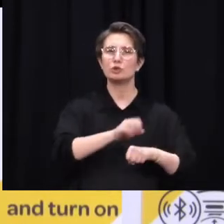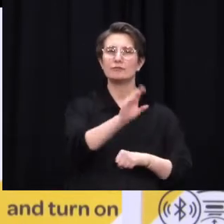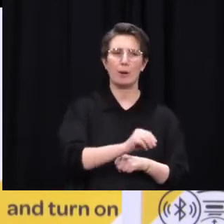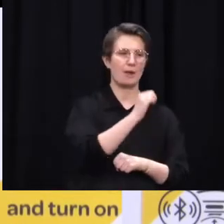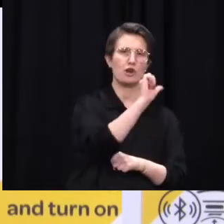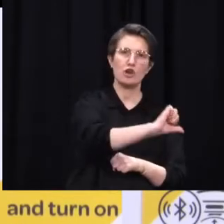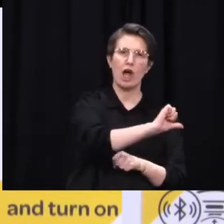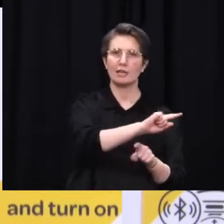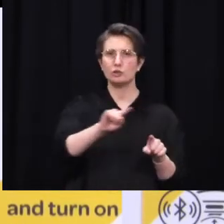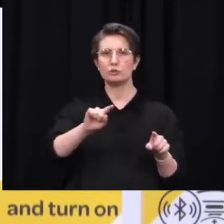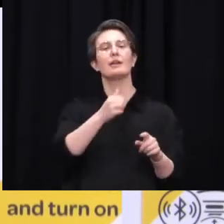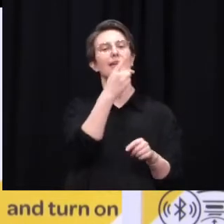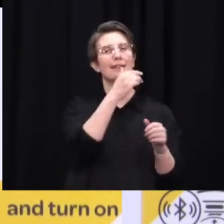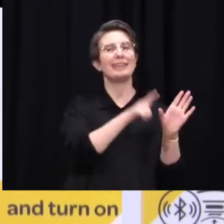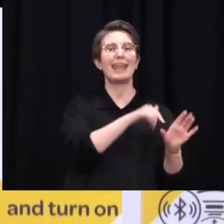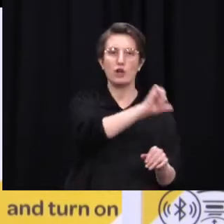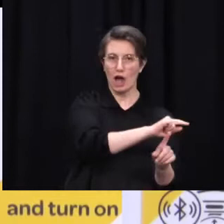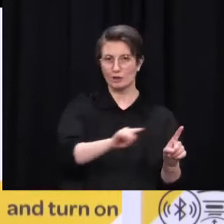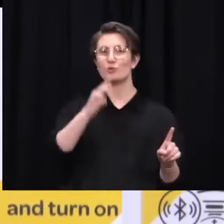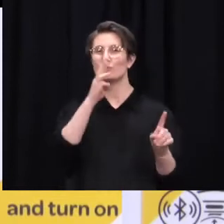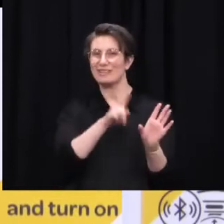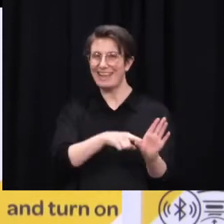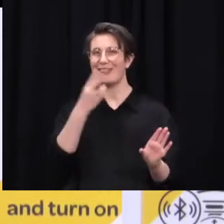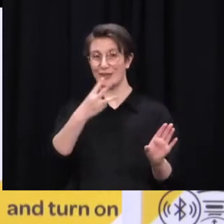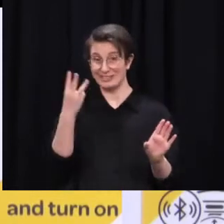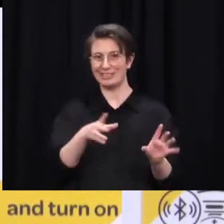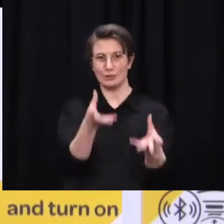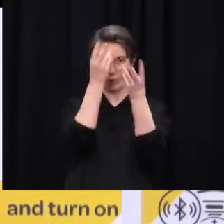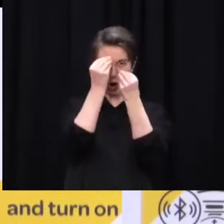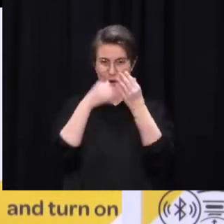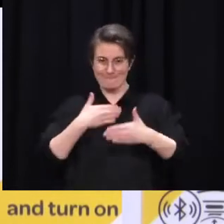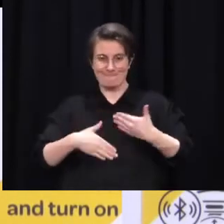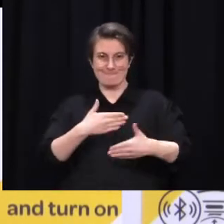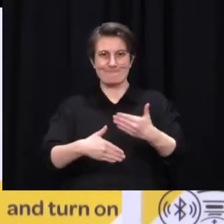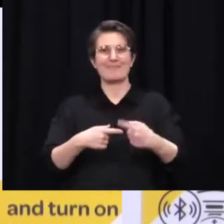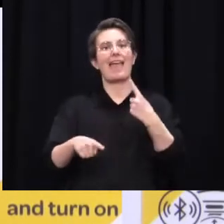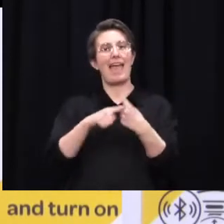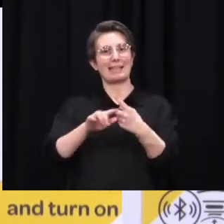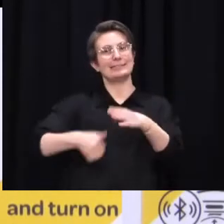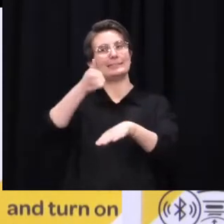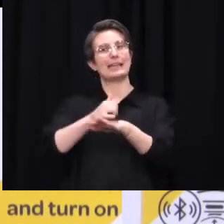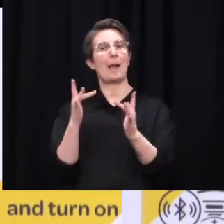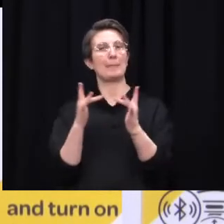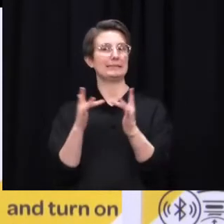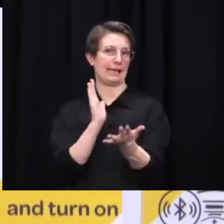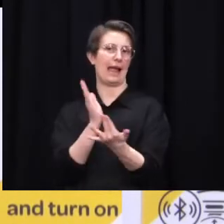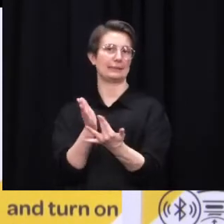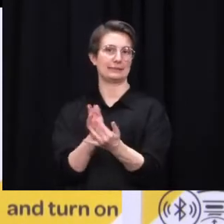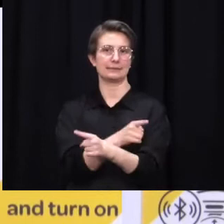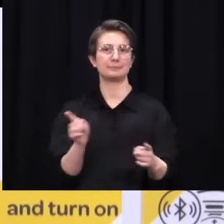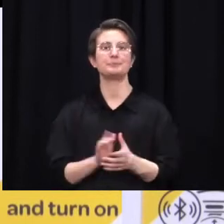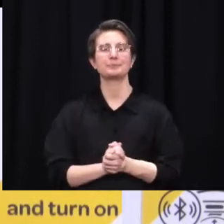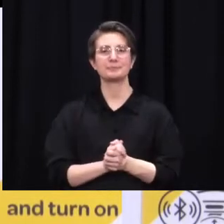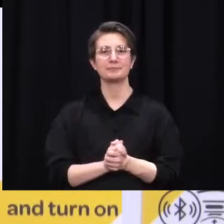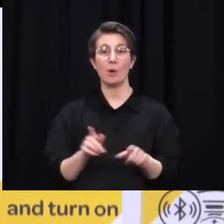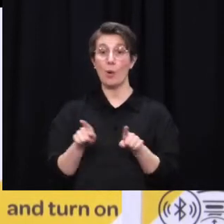to stay connected to the internet where they wouldn't otherwise be able to. Online resources for teachers, parents and students are available